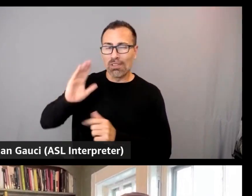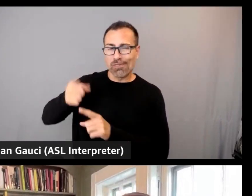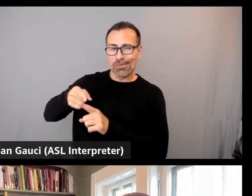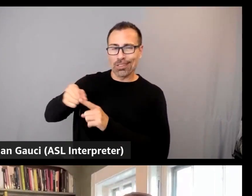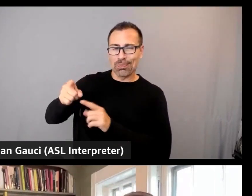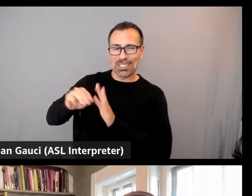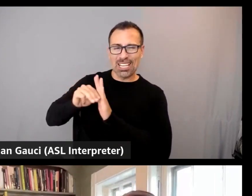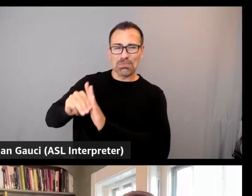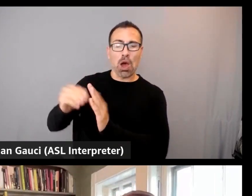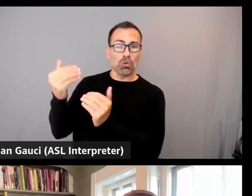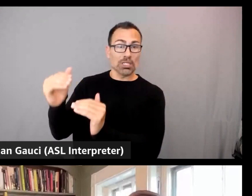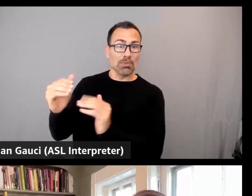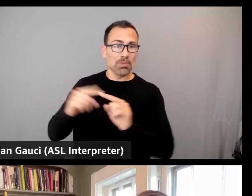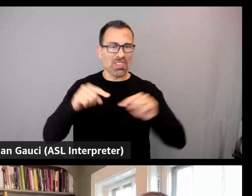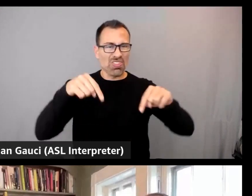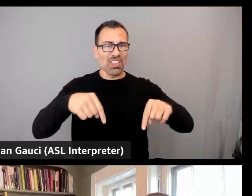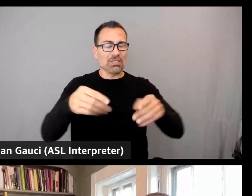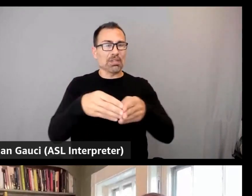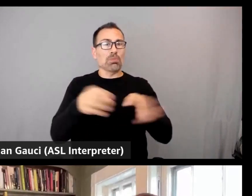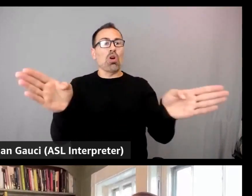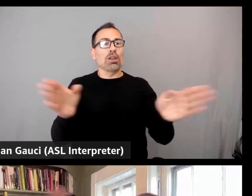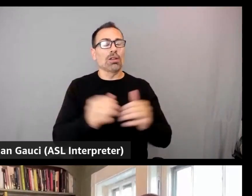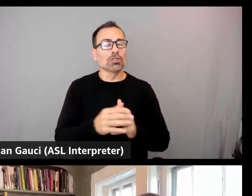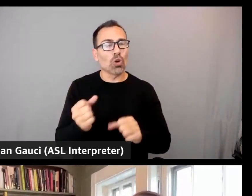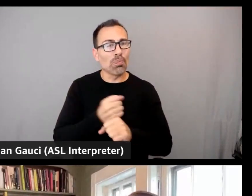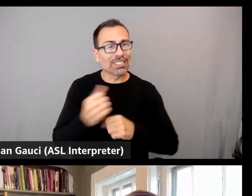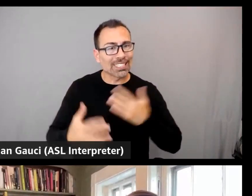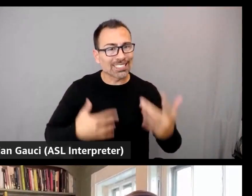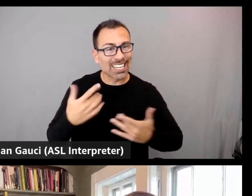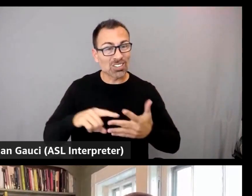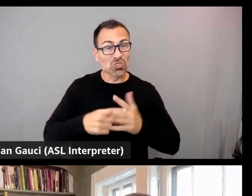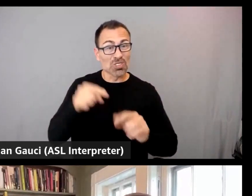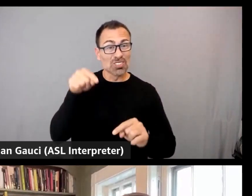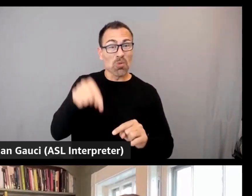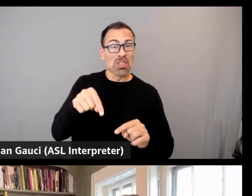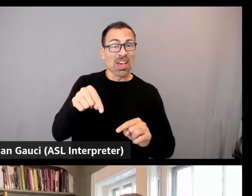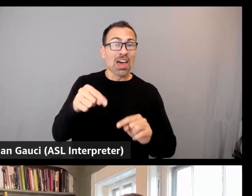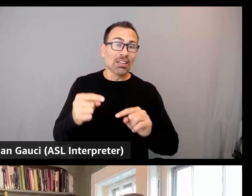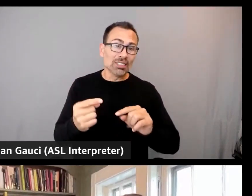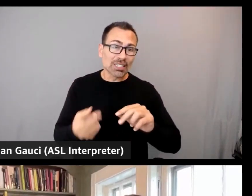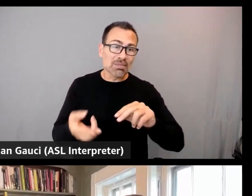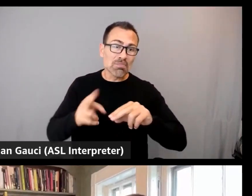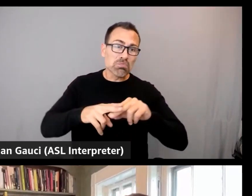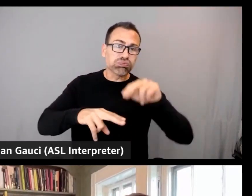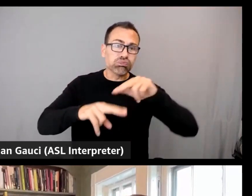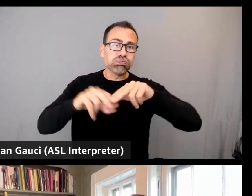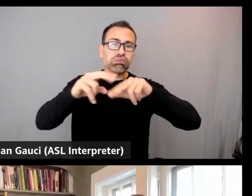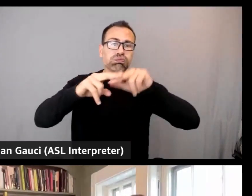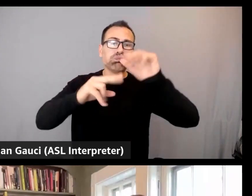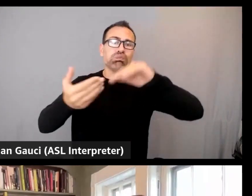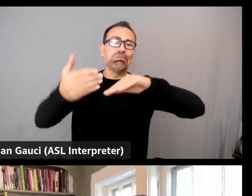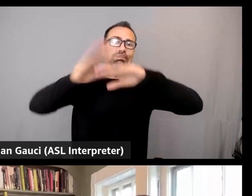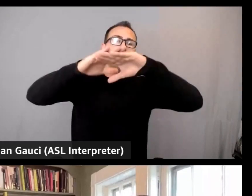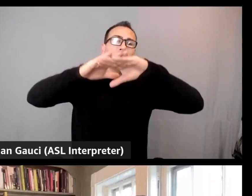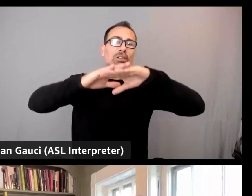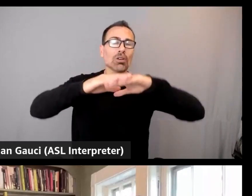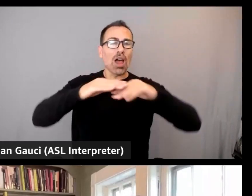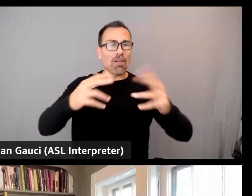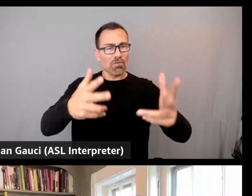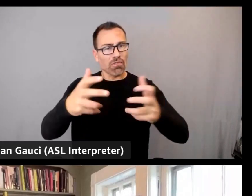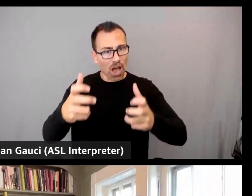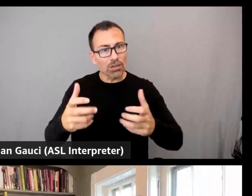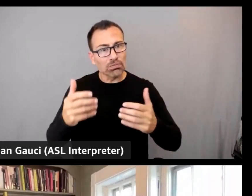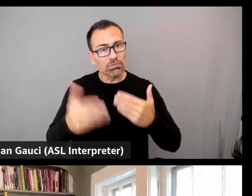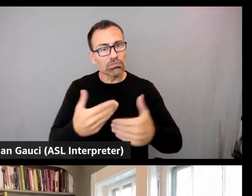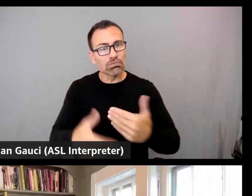past. And that's what makes it exciting because you can start from there and then build on top and go faster as a result. Cool.